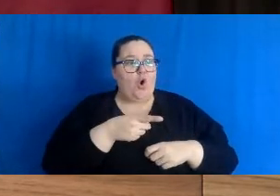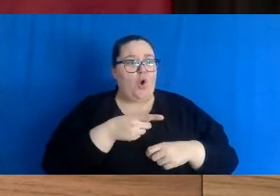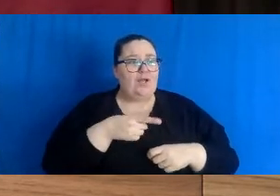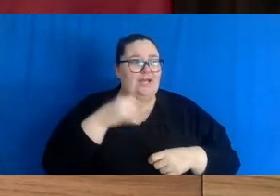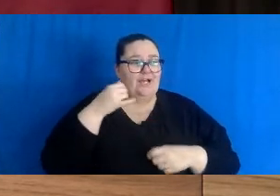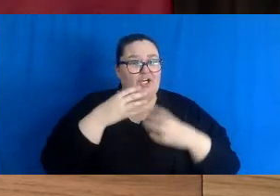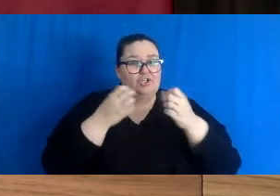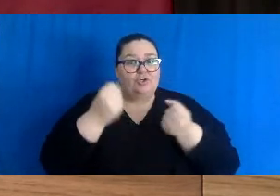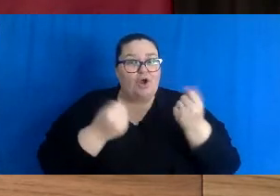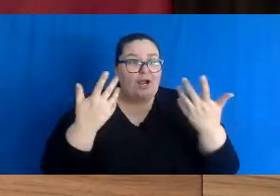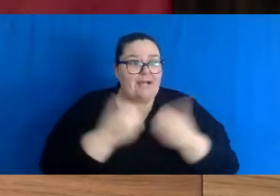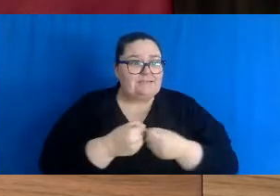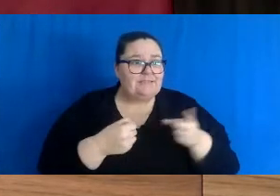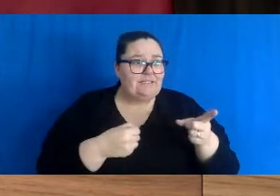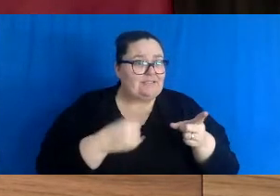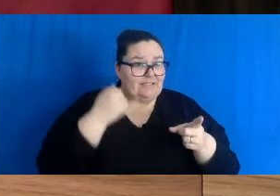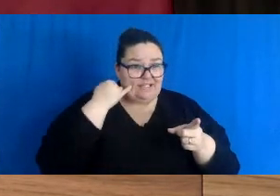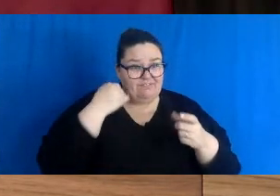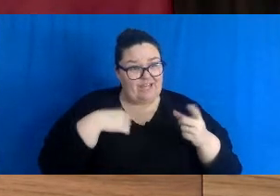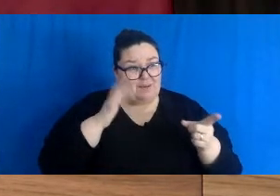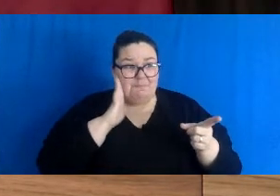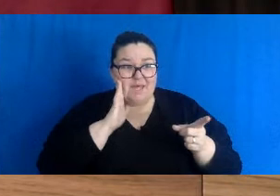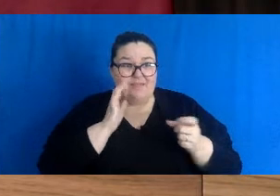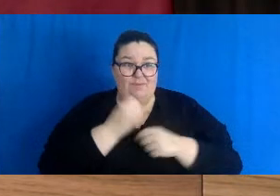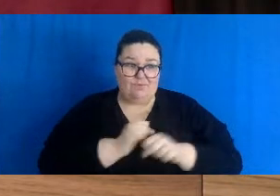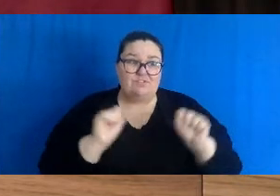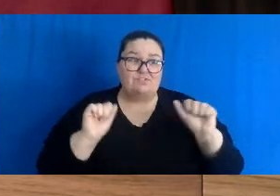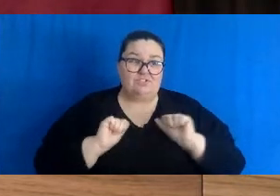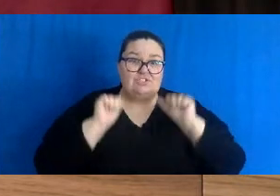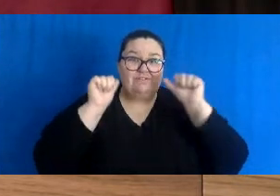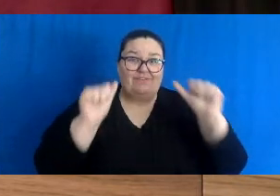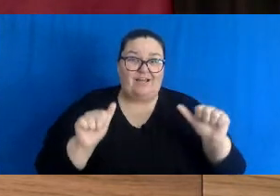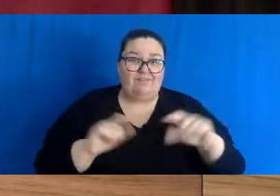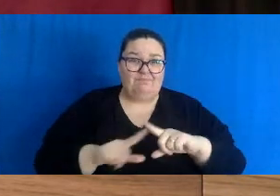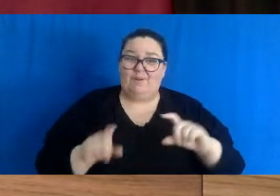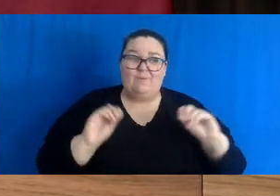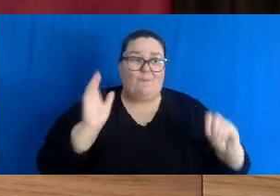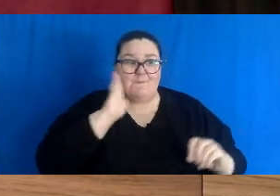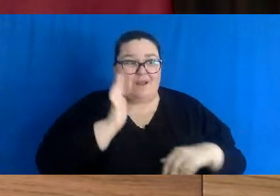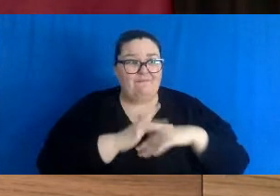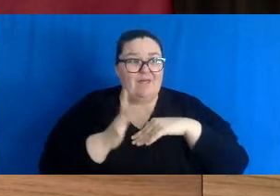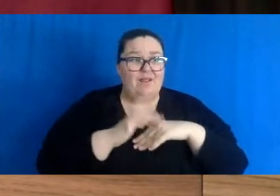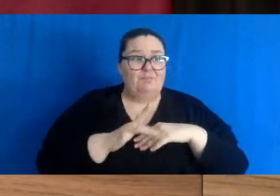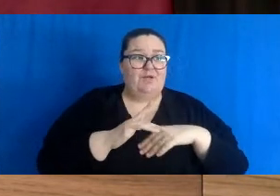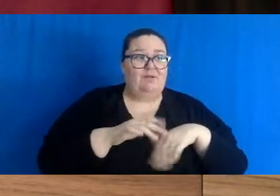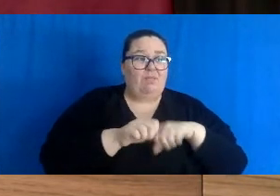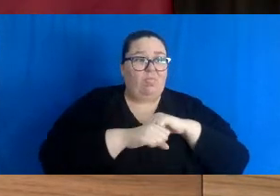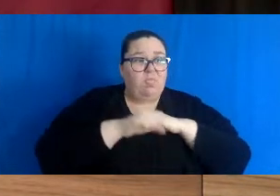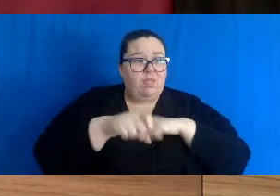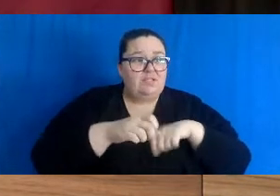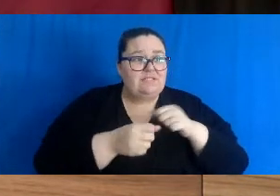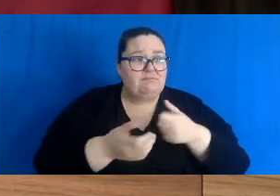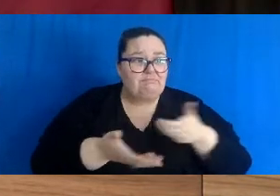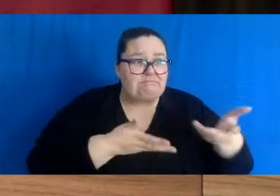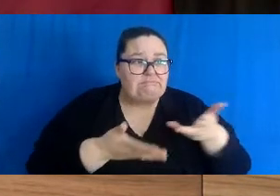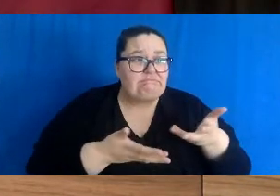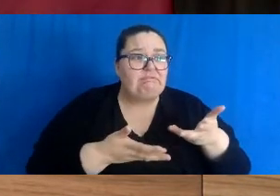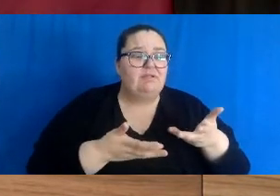and staff to treat them. We must all act together to limit the impact of this crisis.